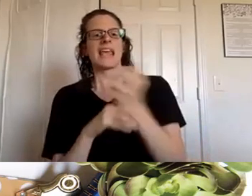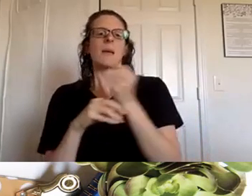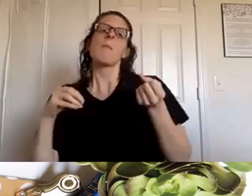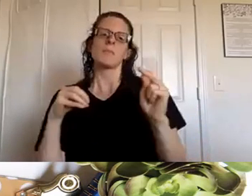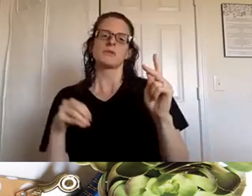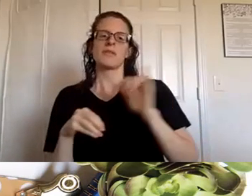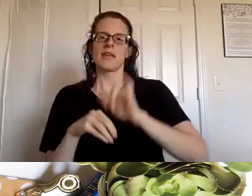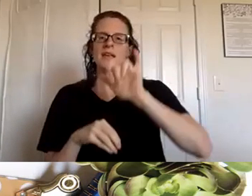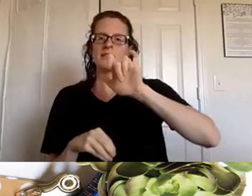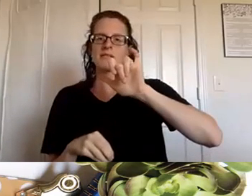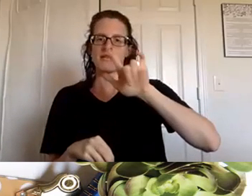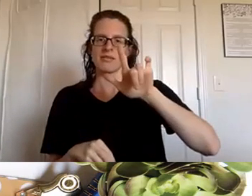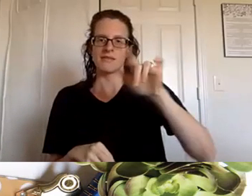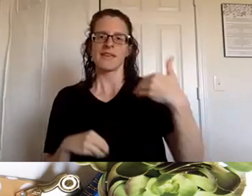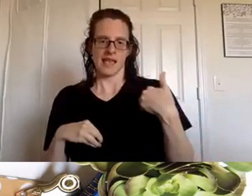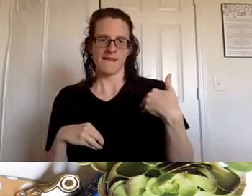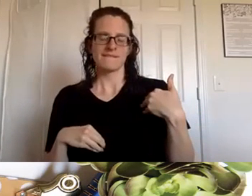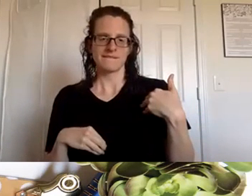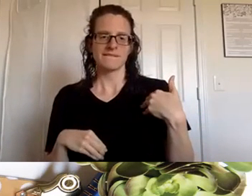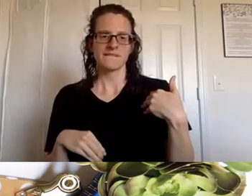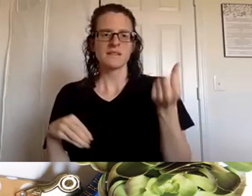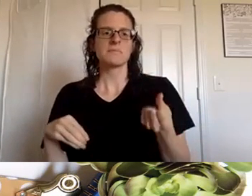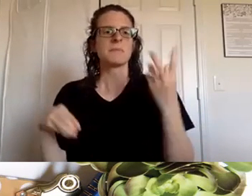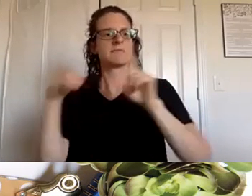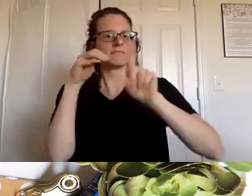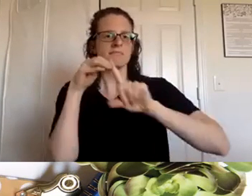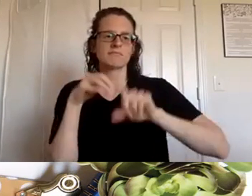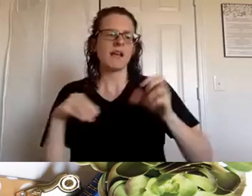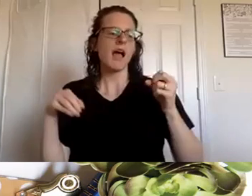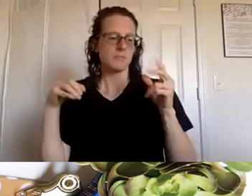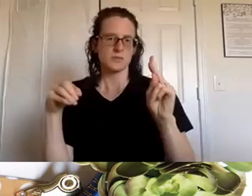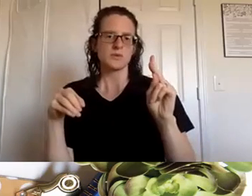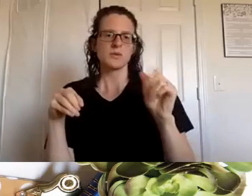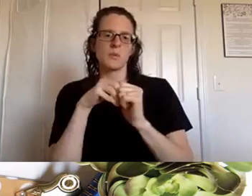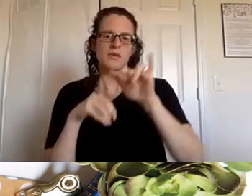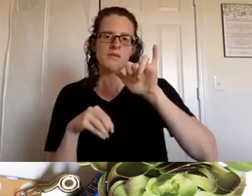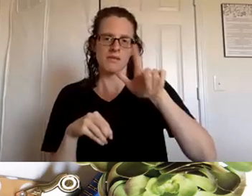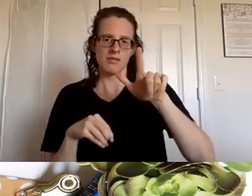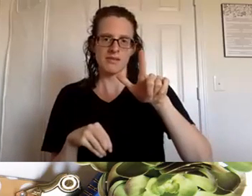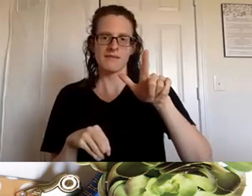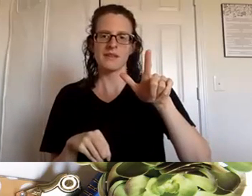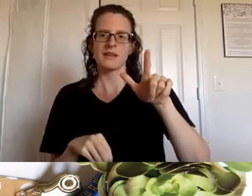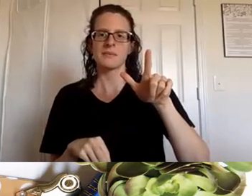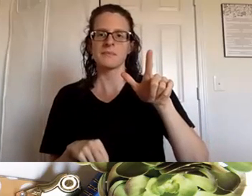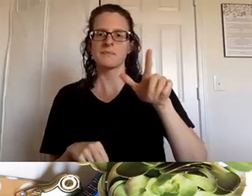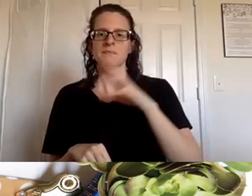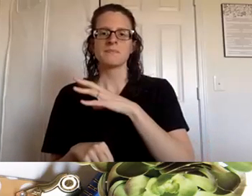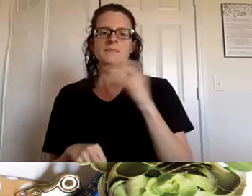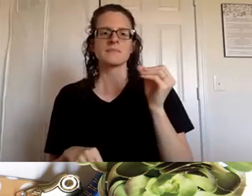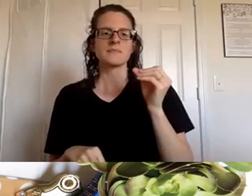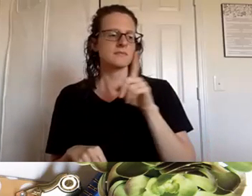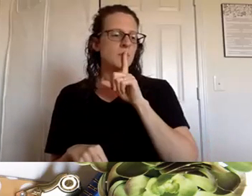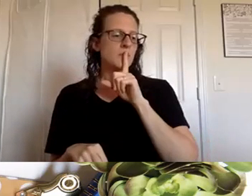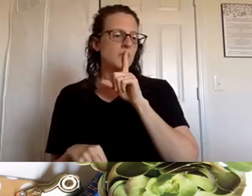there are so many opportunities with Young Living and I'm just